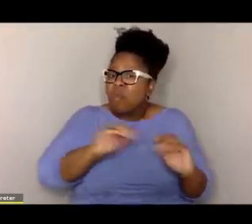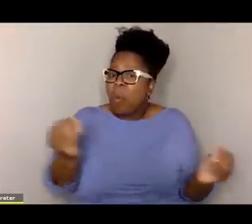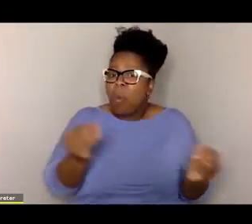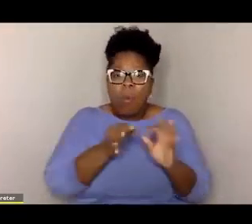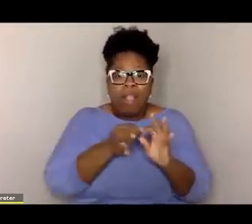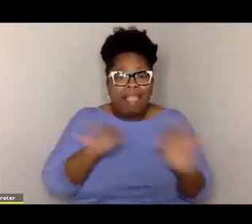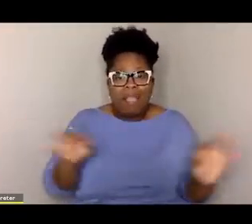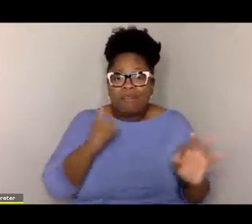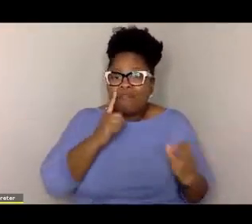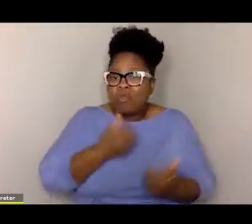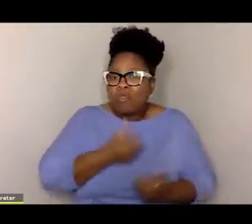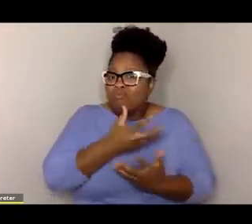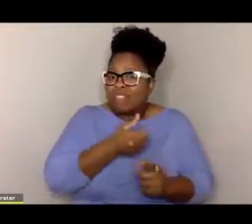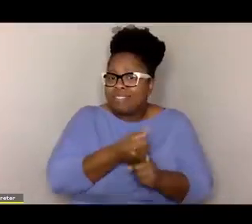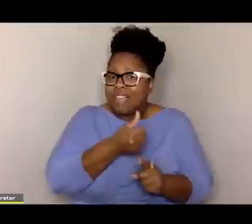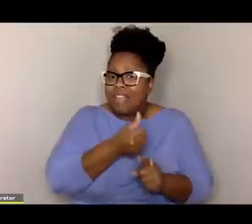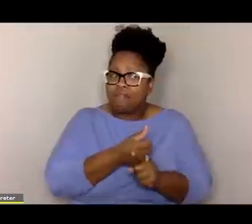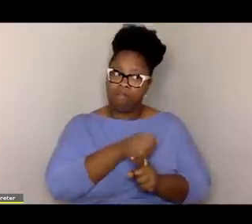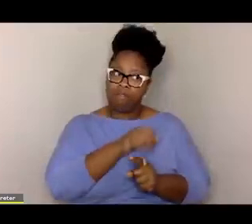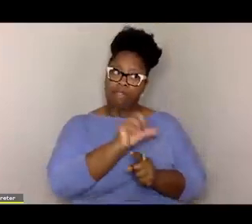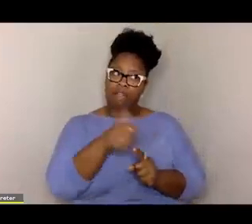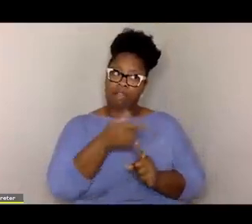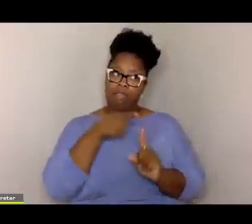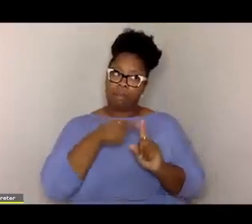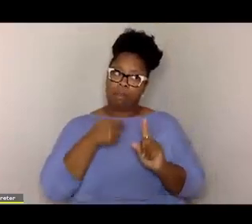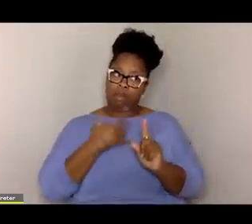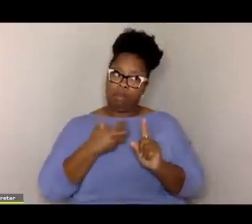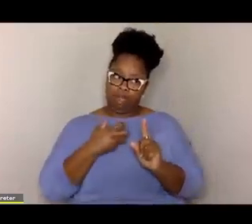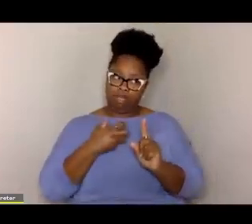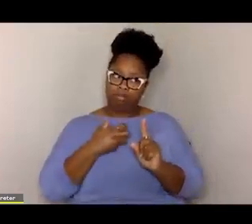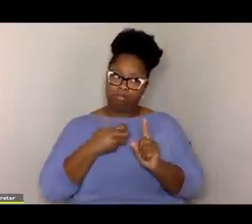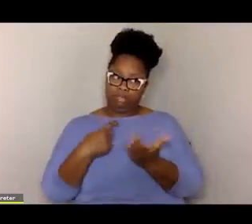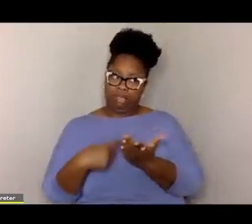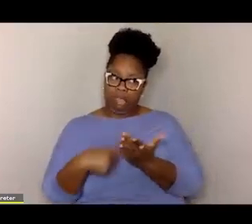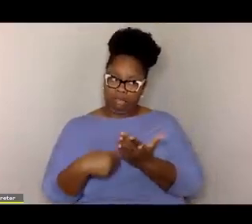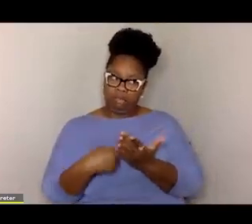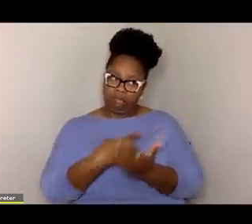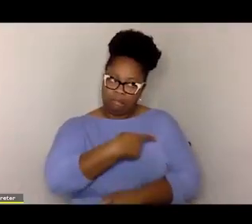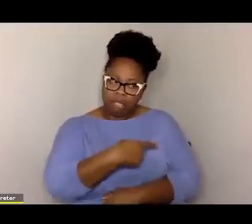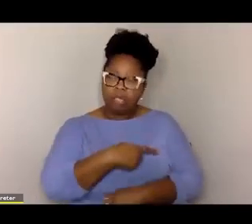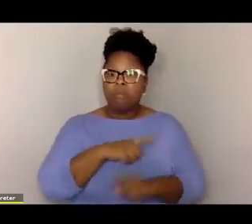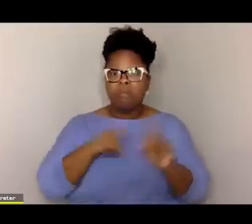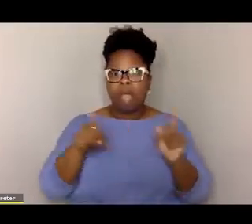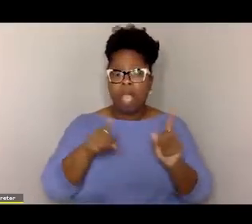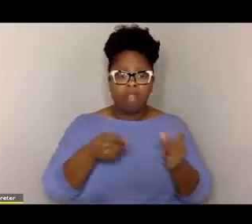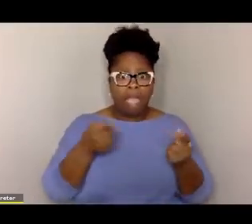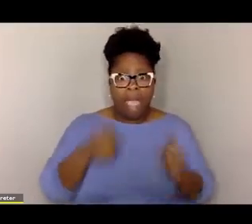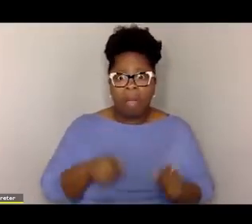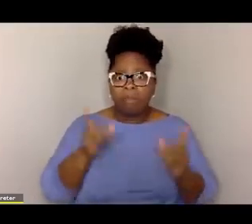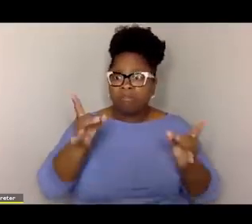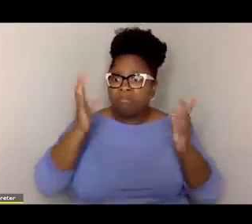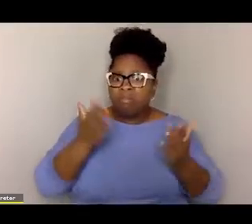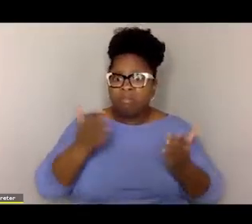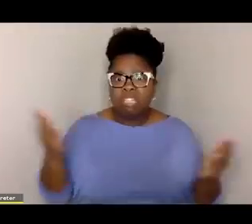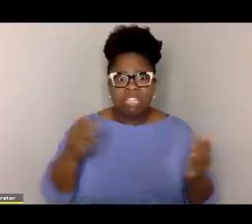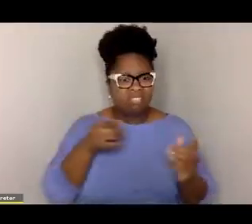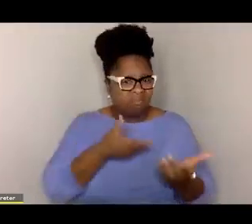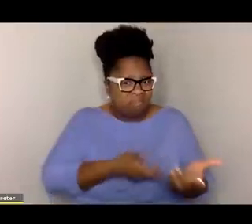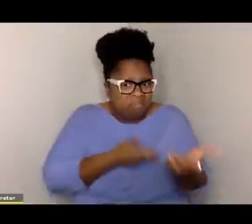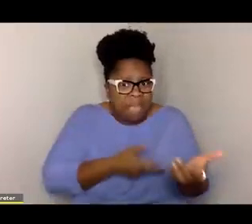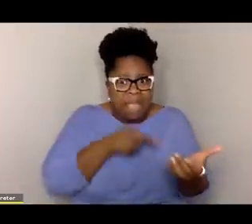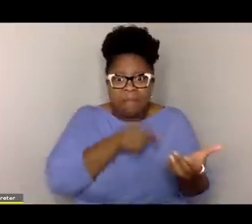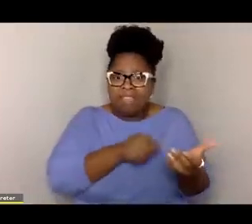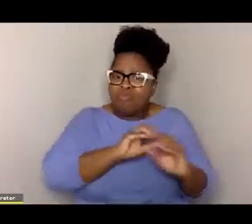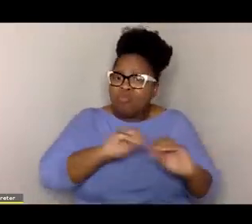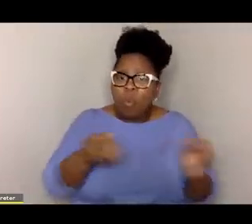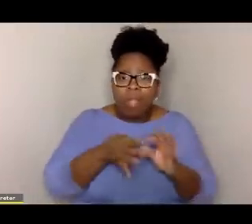language to explain it. Uh, which is another point I want to get to that when terrible things happen to you as a child